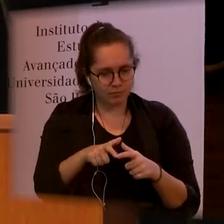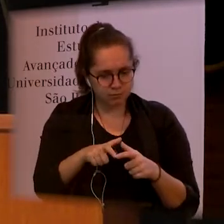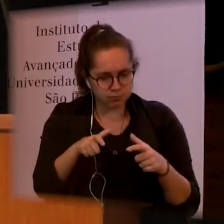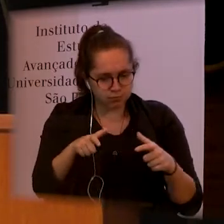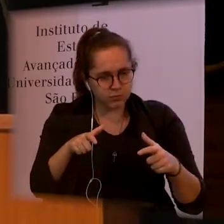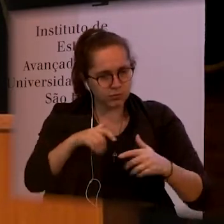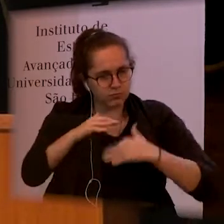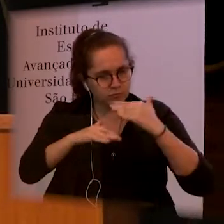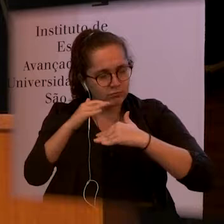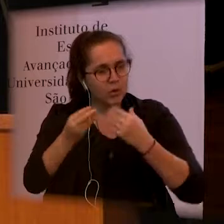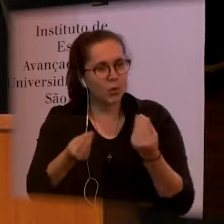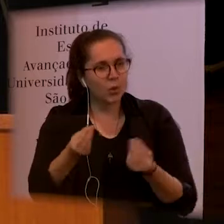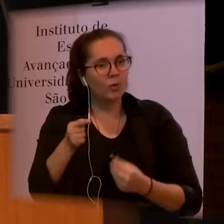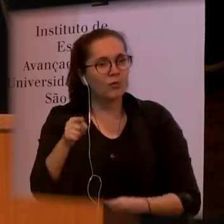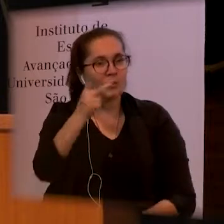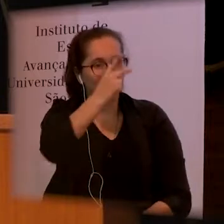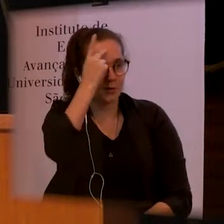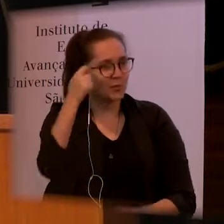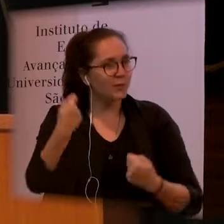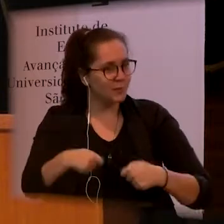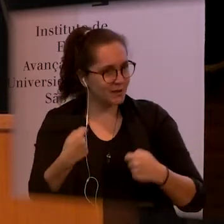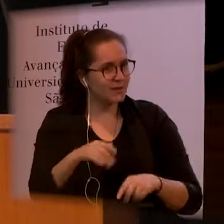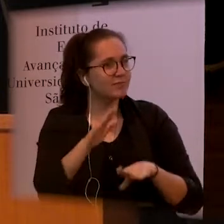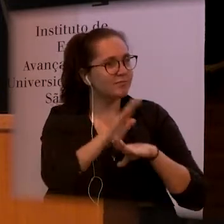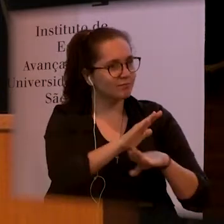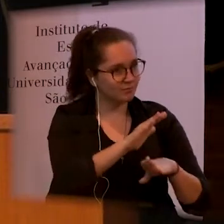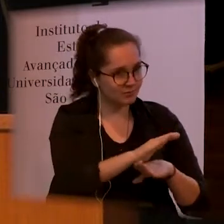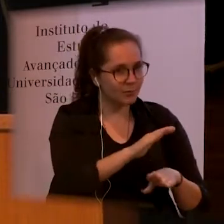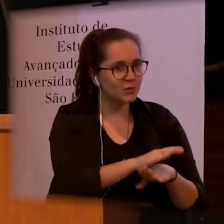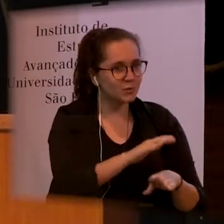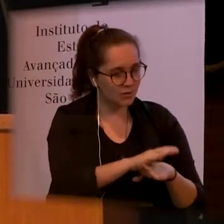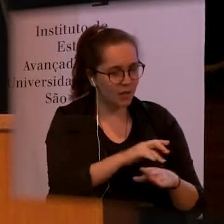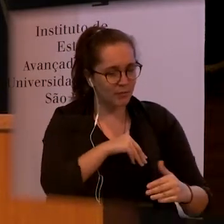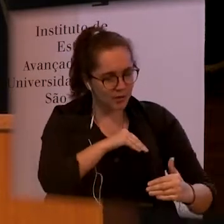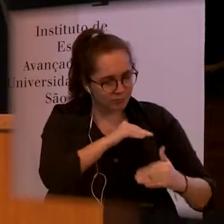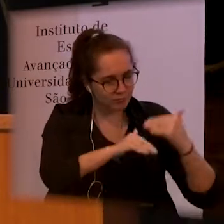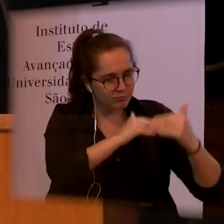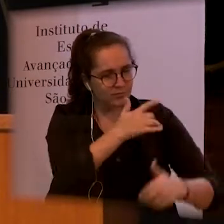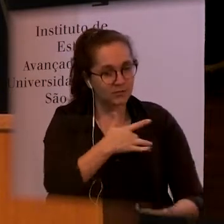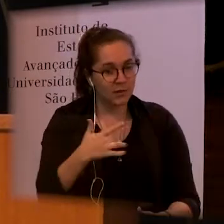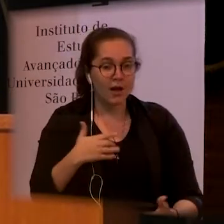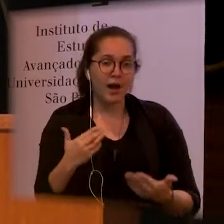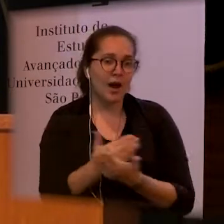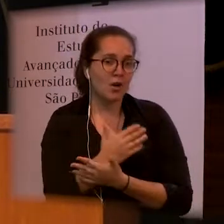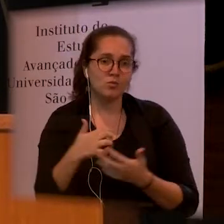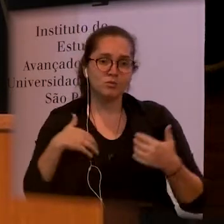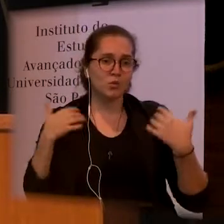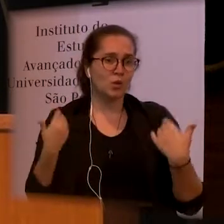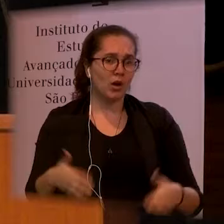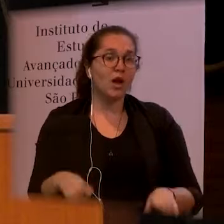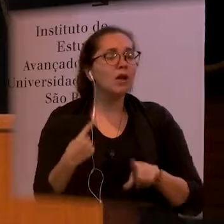go, and what are the kinds of barriers people face. But more interestingly, how can we overcome those barriers?